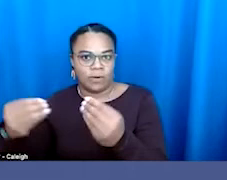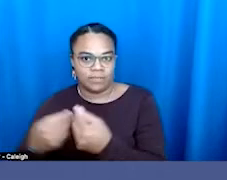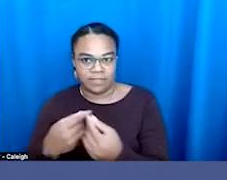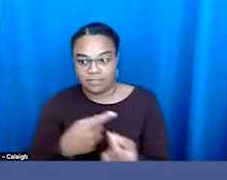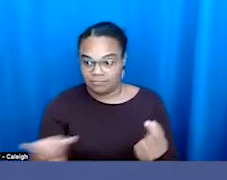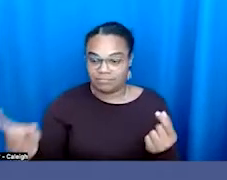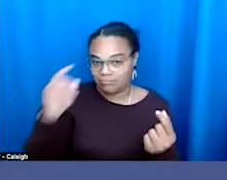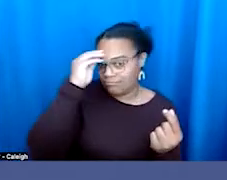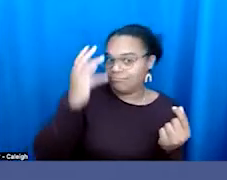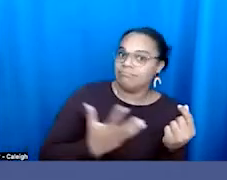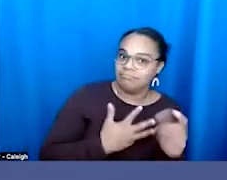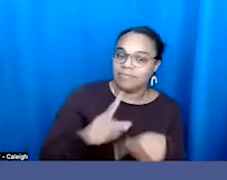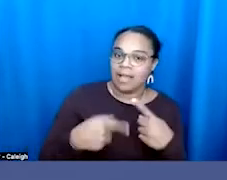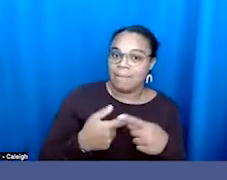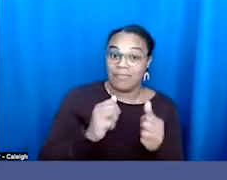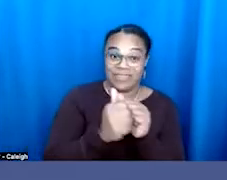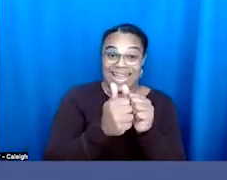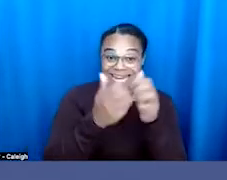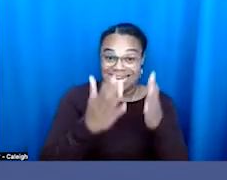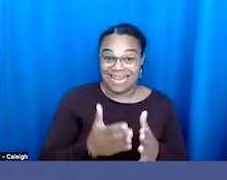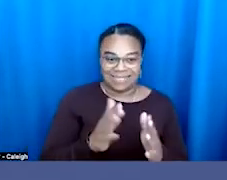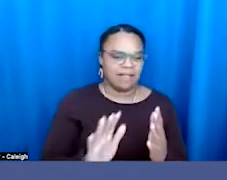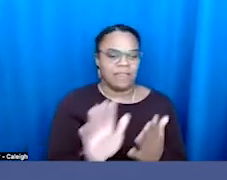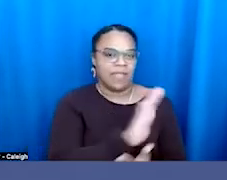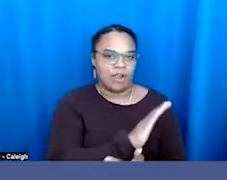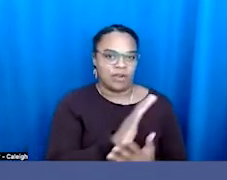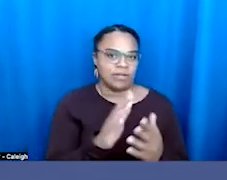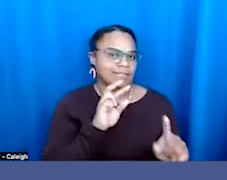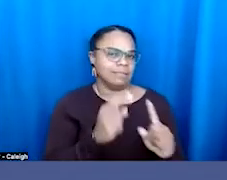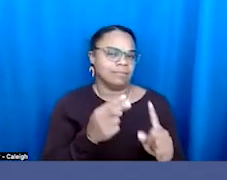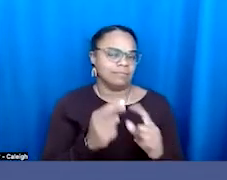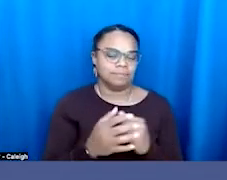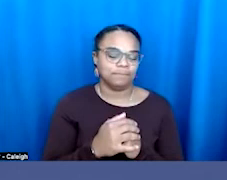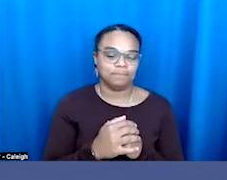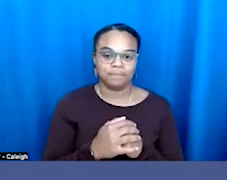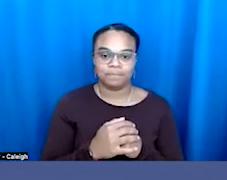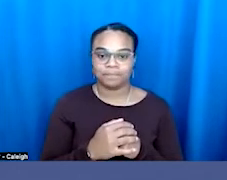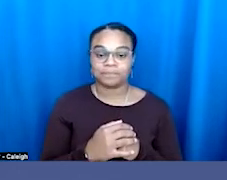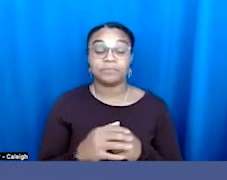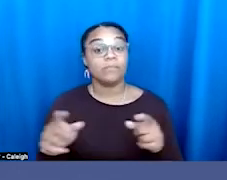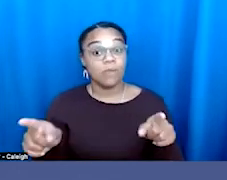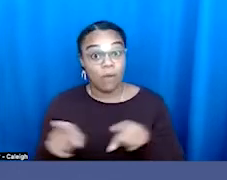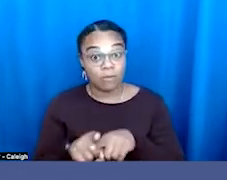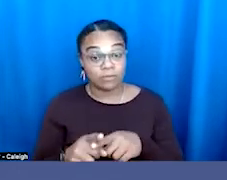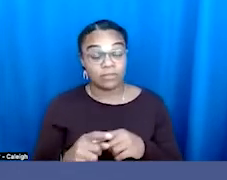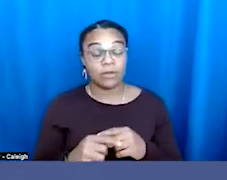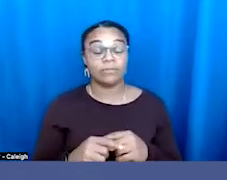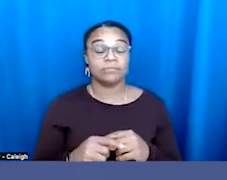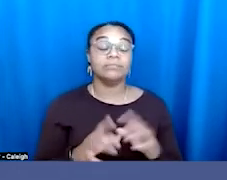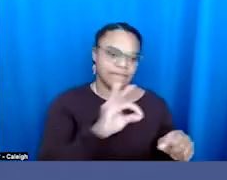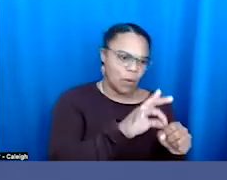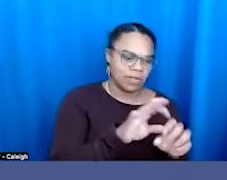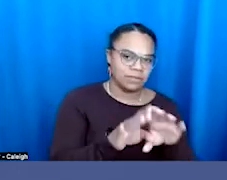on the candidate stances. And another thing that you can do beyond voting